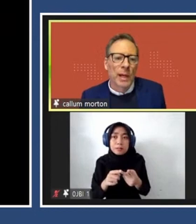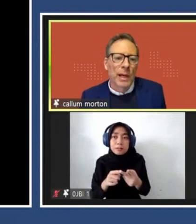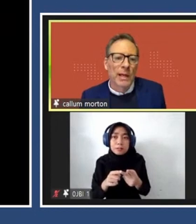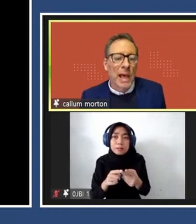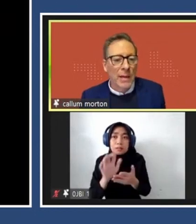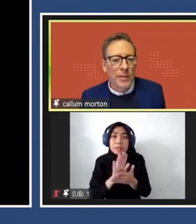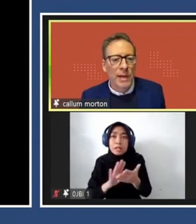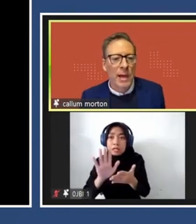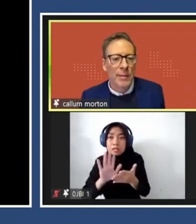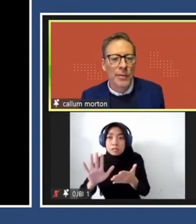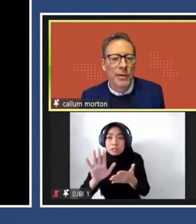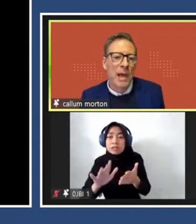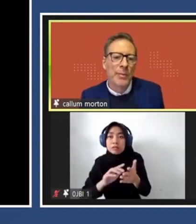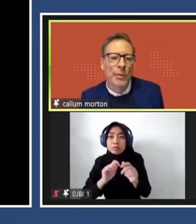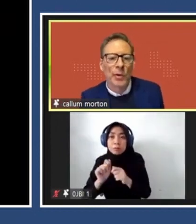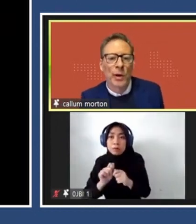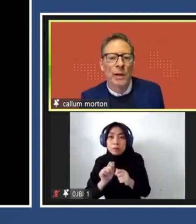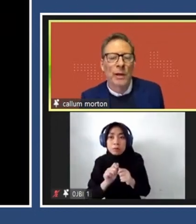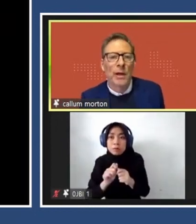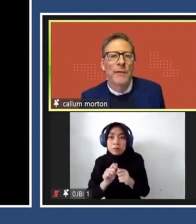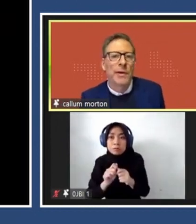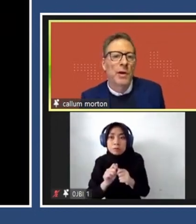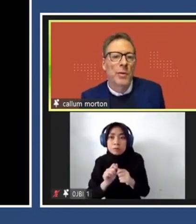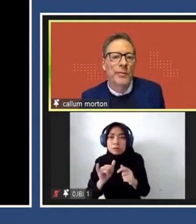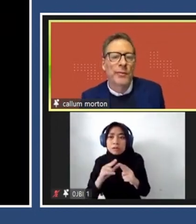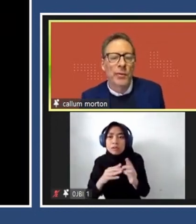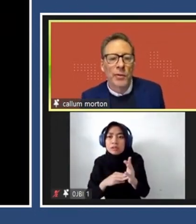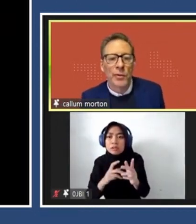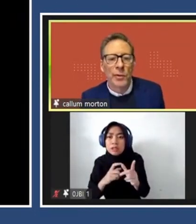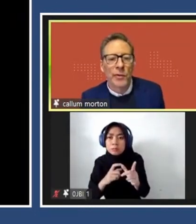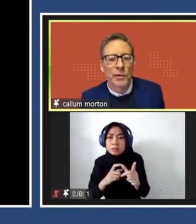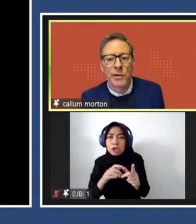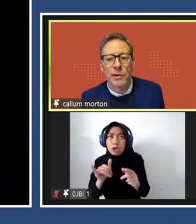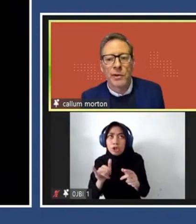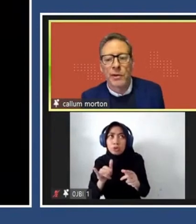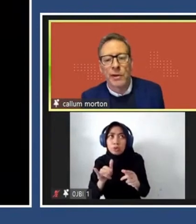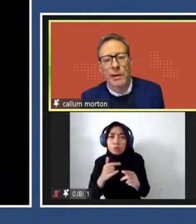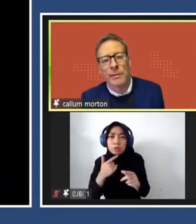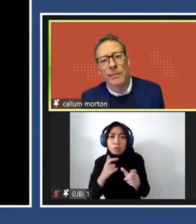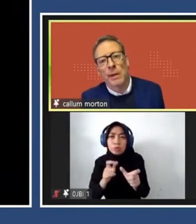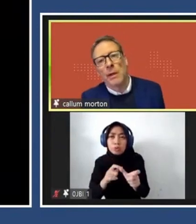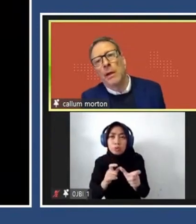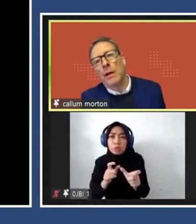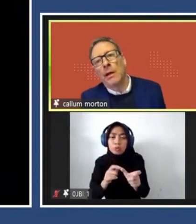extraordinary black yams. Yams, the yams were a very common food source for Indigenous